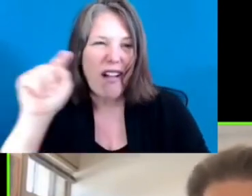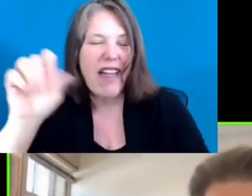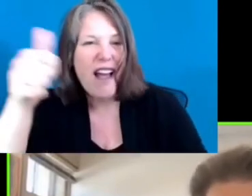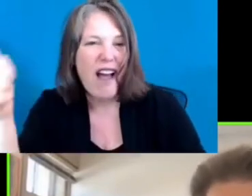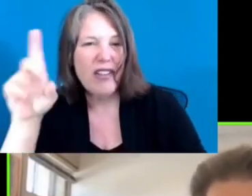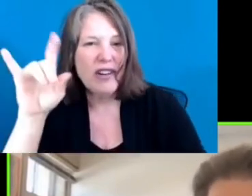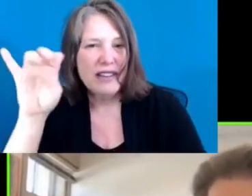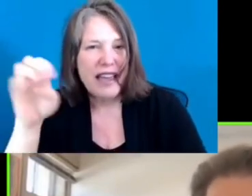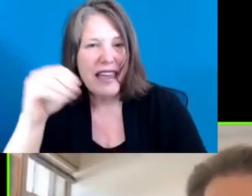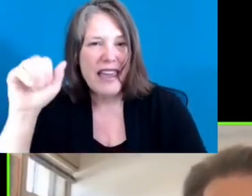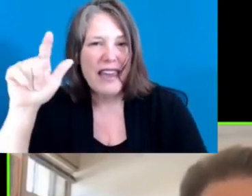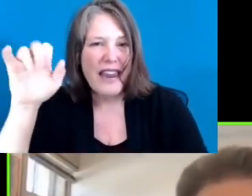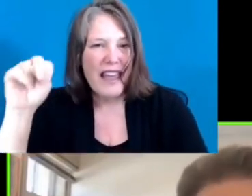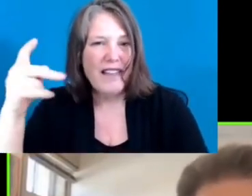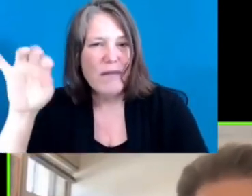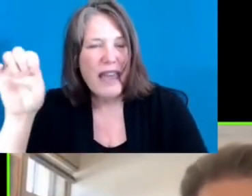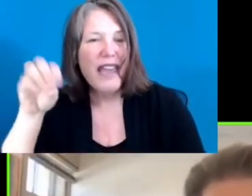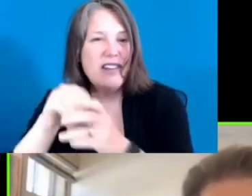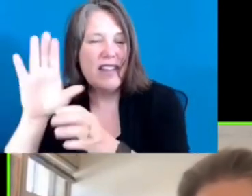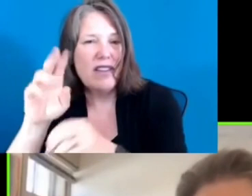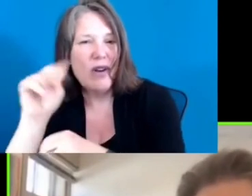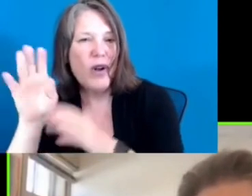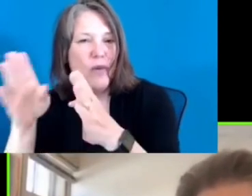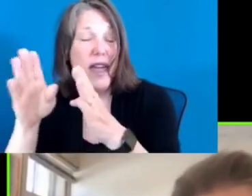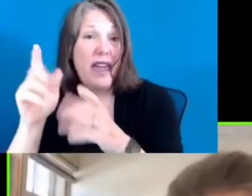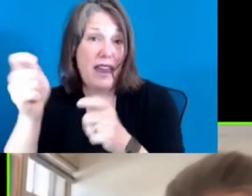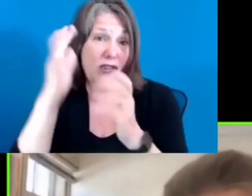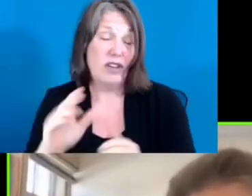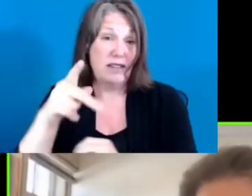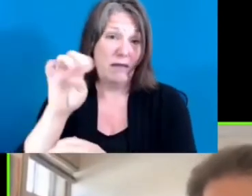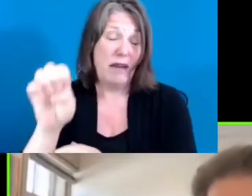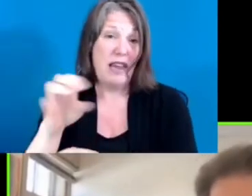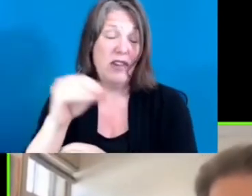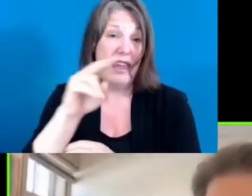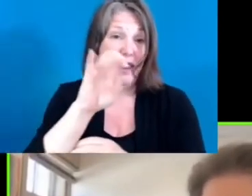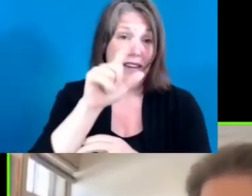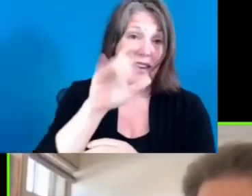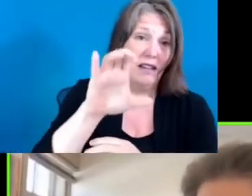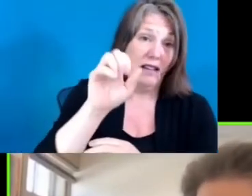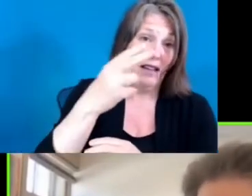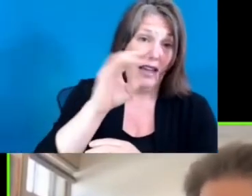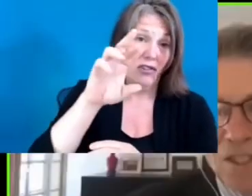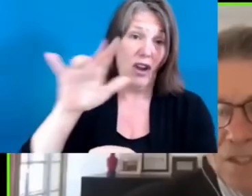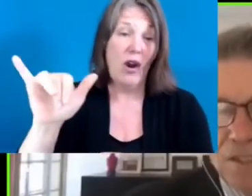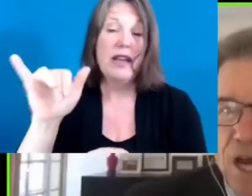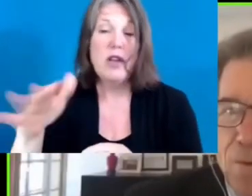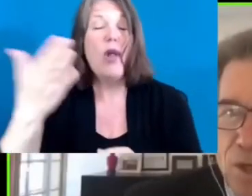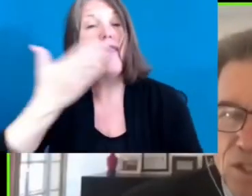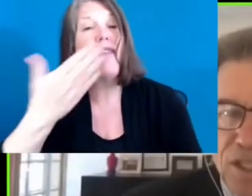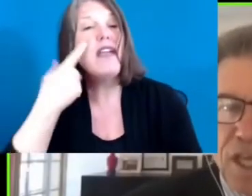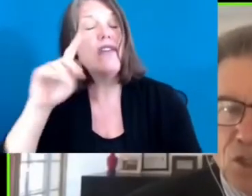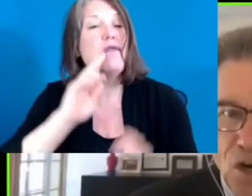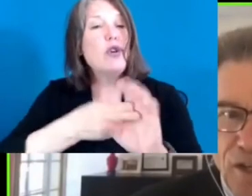Page now, and Neil Kashkari. Thank you so much for joining us. And please welcome to the screen, Justice Page and